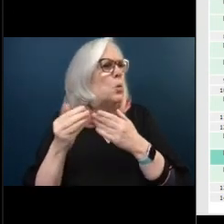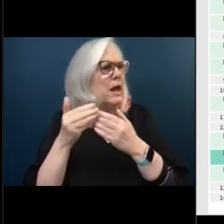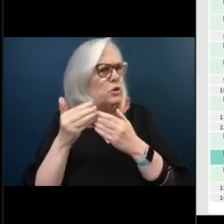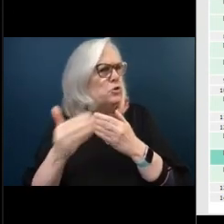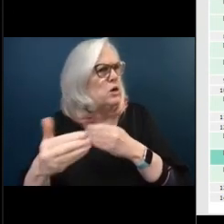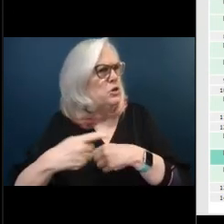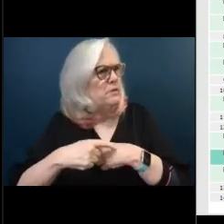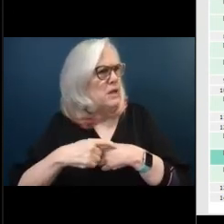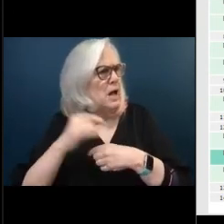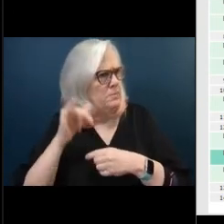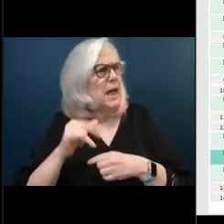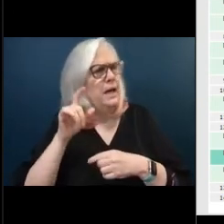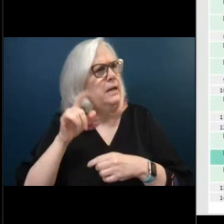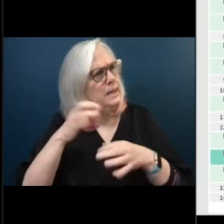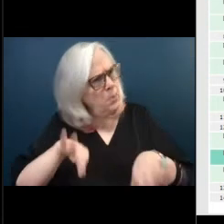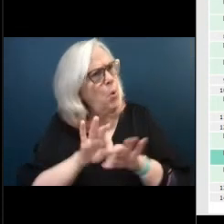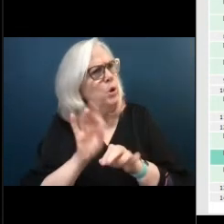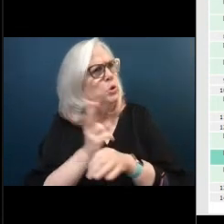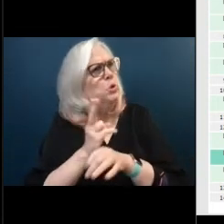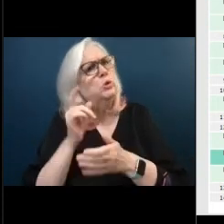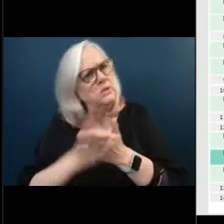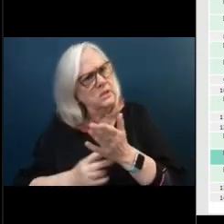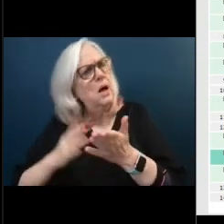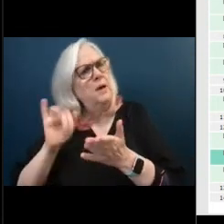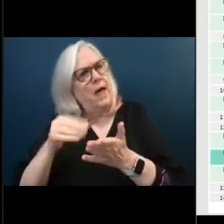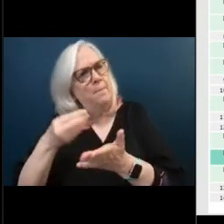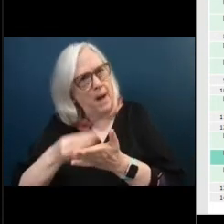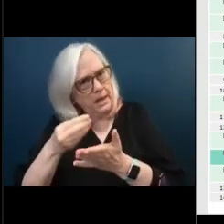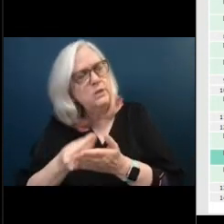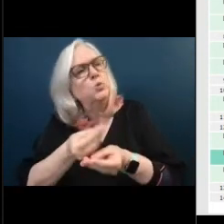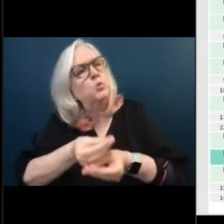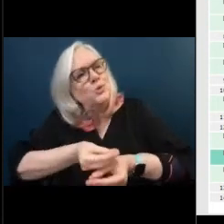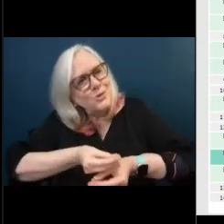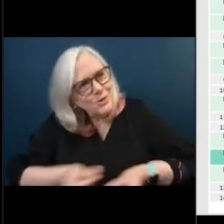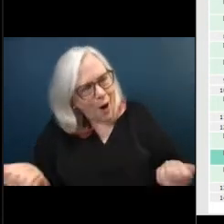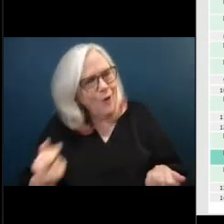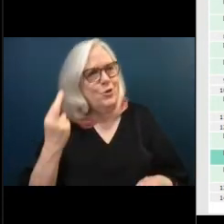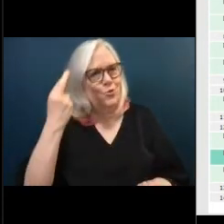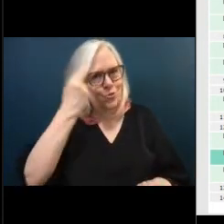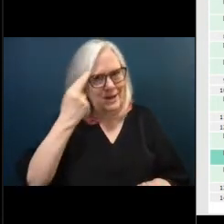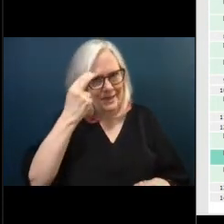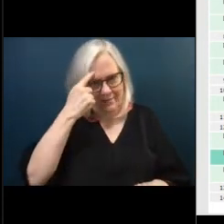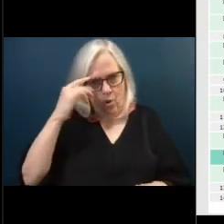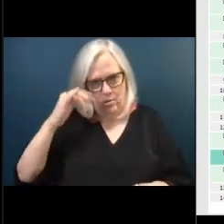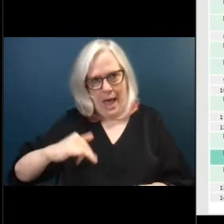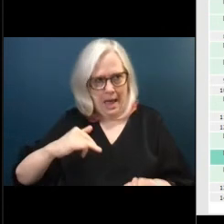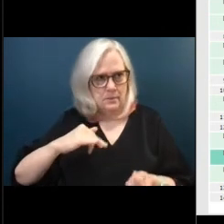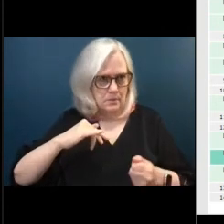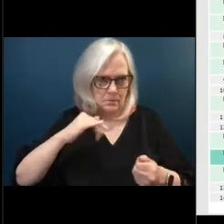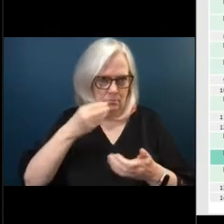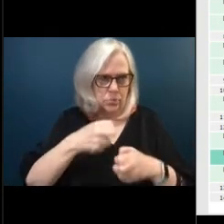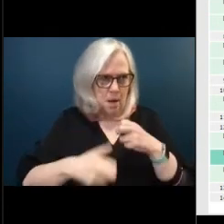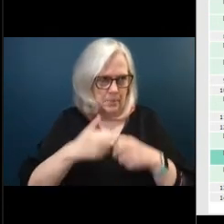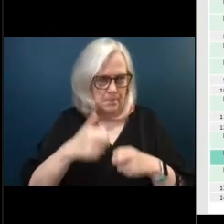used to solve the underlying problem but that's the point that i'm making but uh but thank you um any other questions or comments commissioner